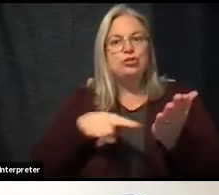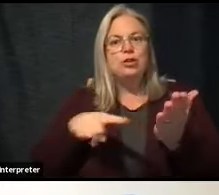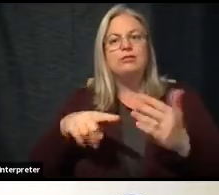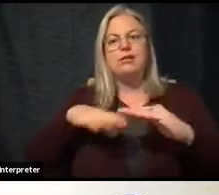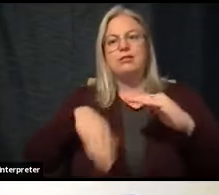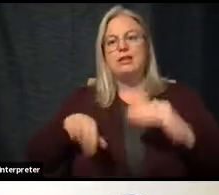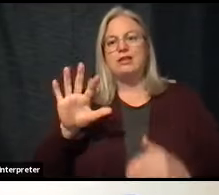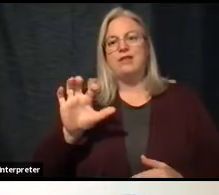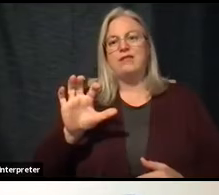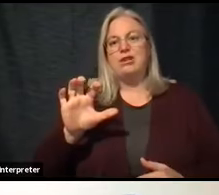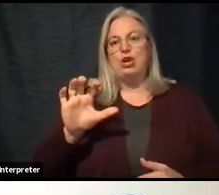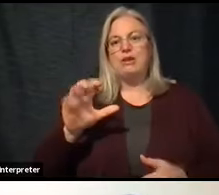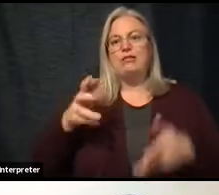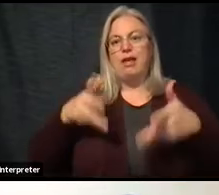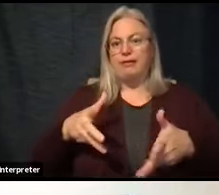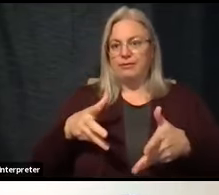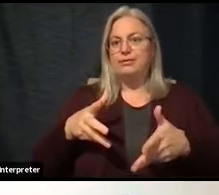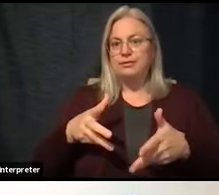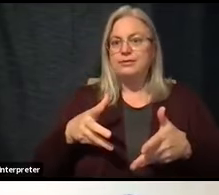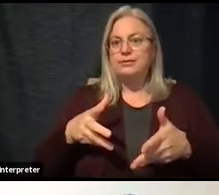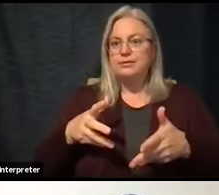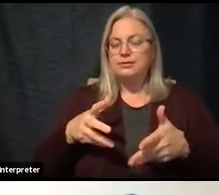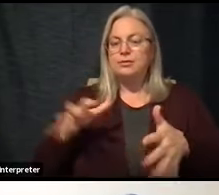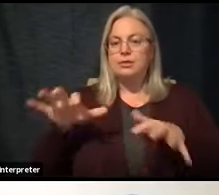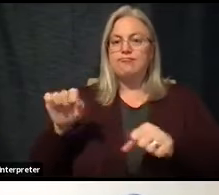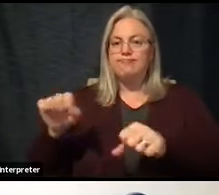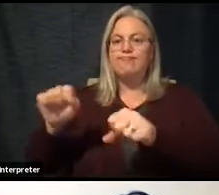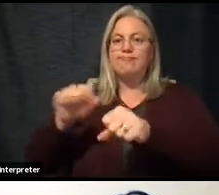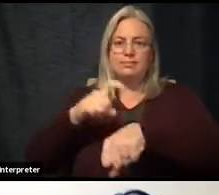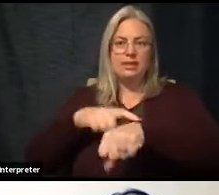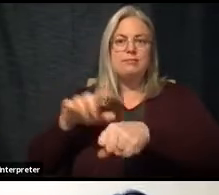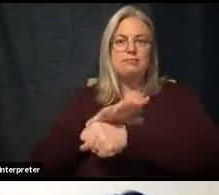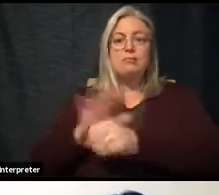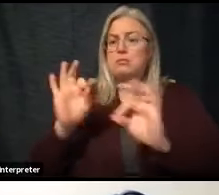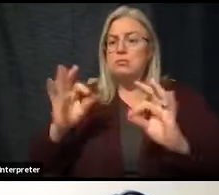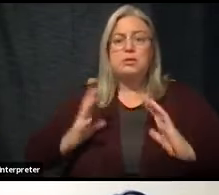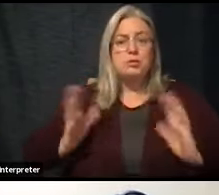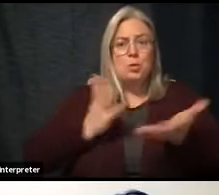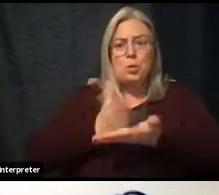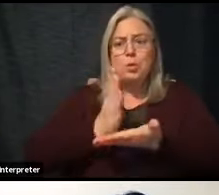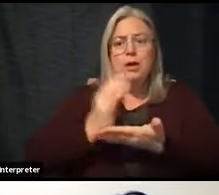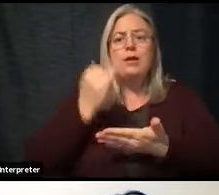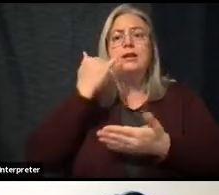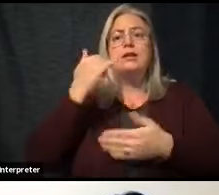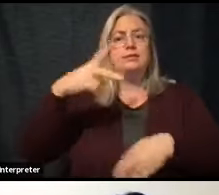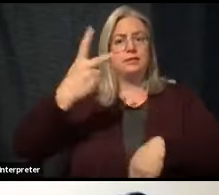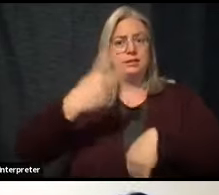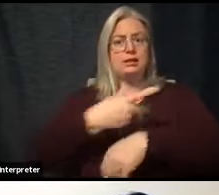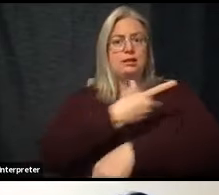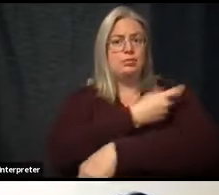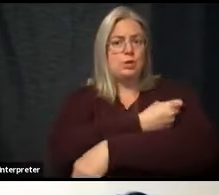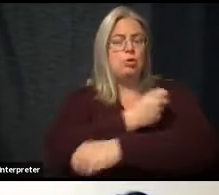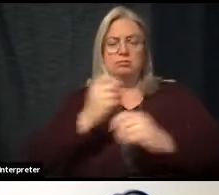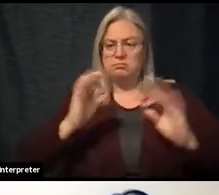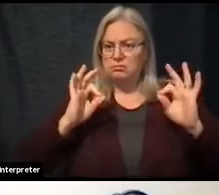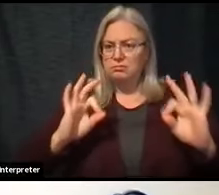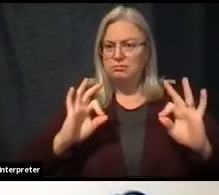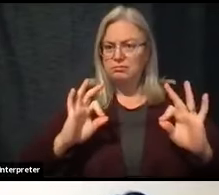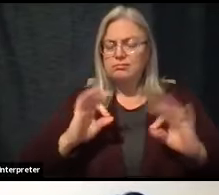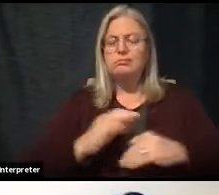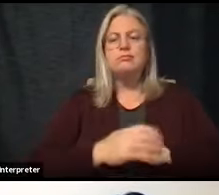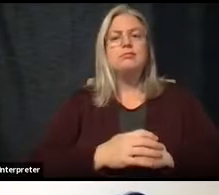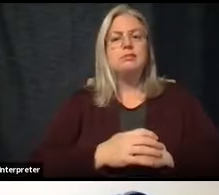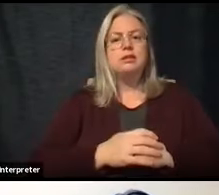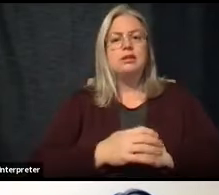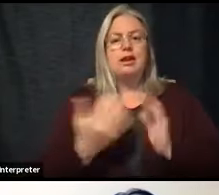than 500 of you that have taken up those appointments. And that's okay. If you've gotten your second doses, that's okay. But I also